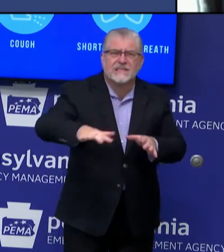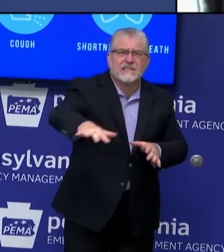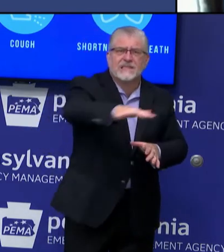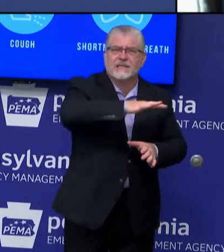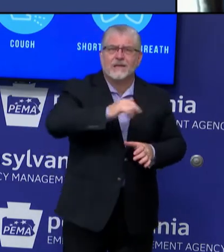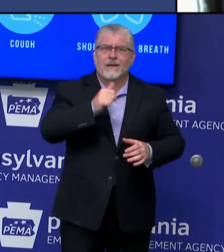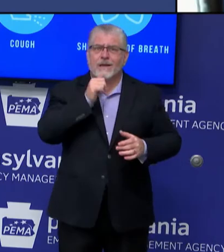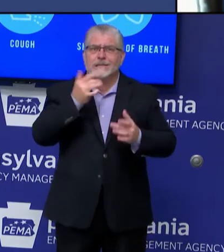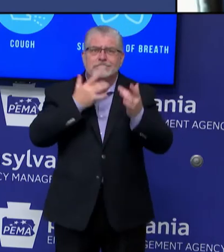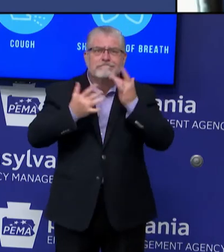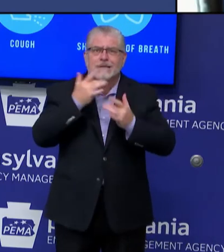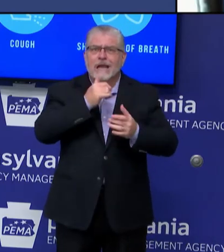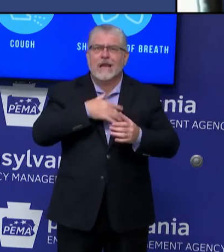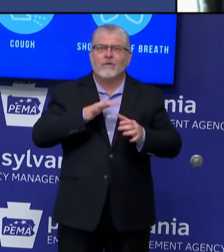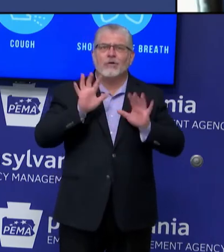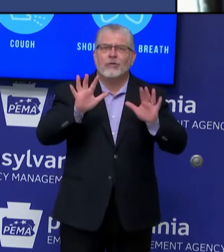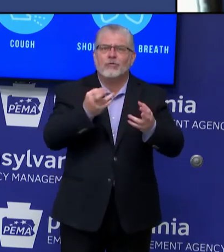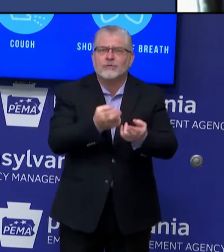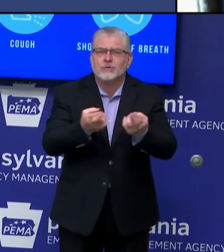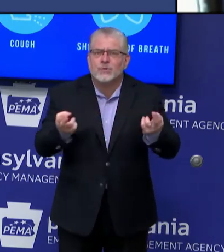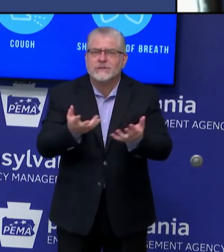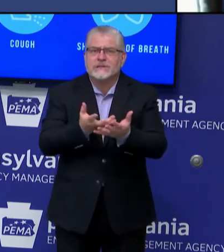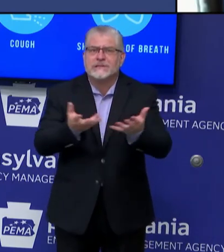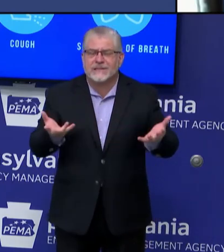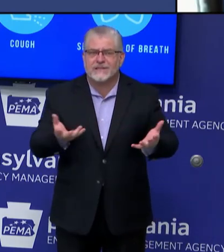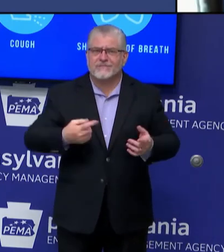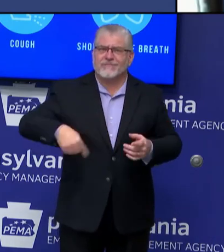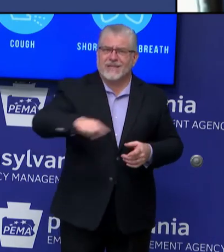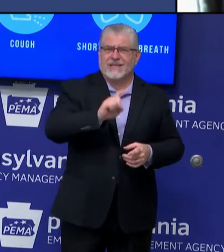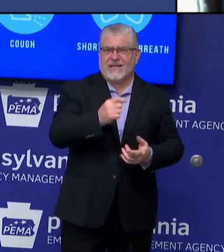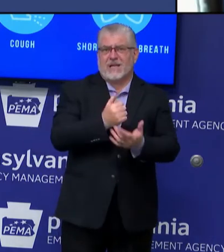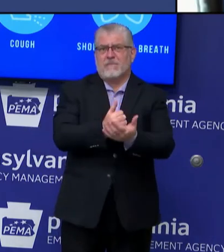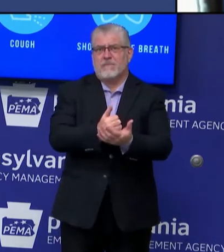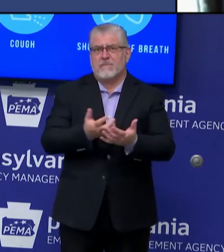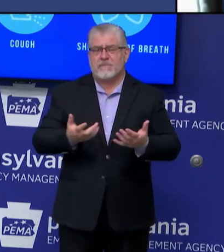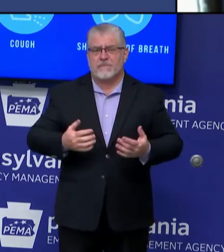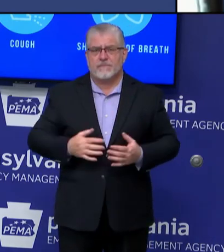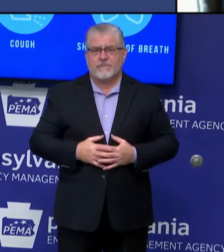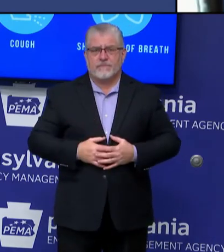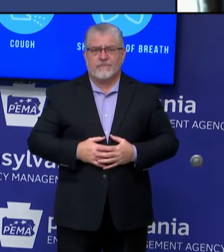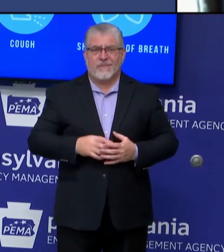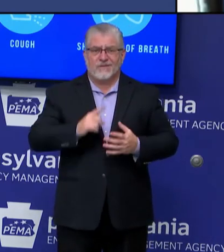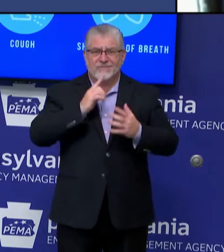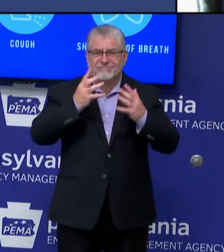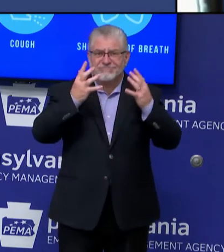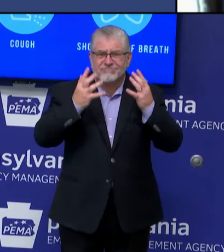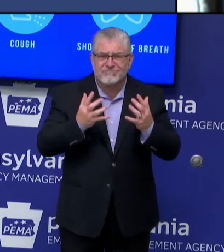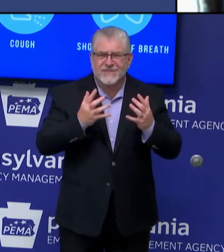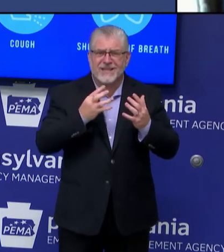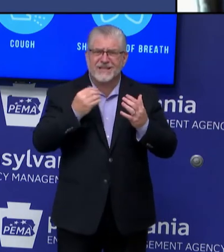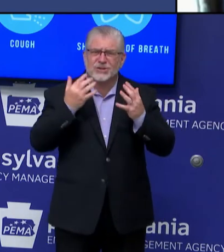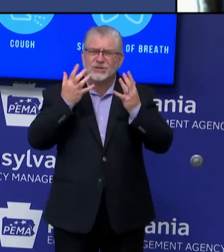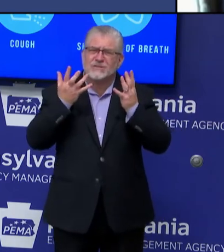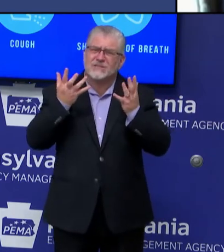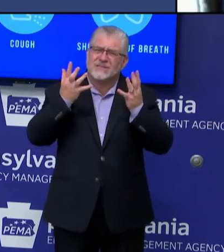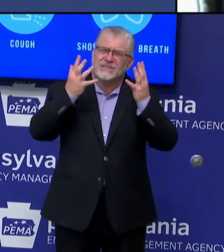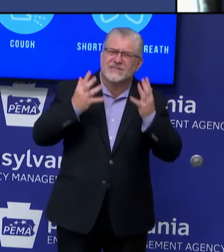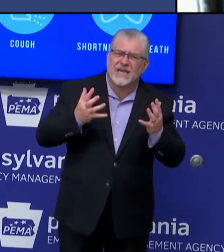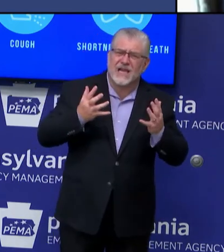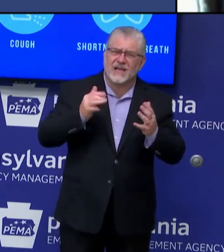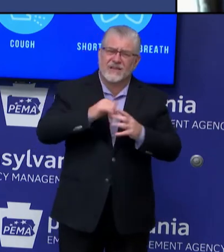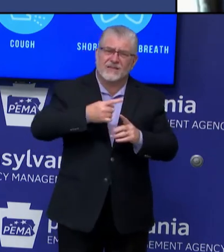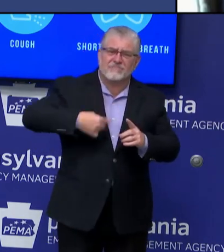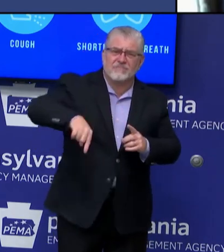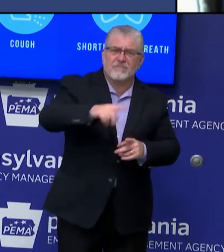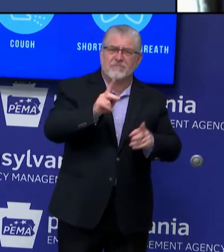them by themselves. Now, it's unfortunate and a shame that my colleagues did not act on the governor's restore PA plan